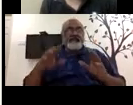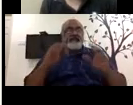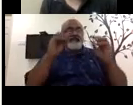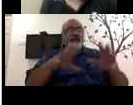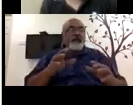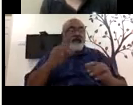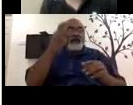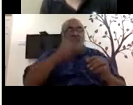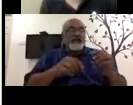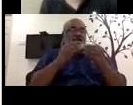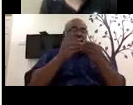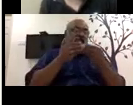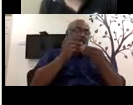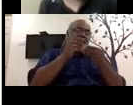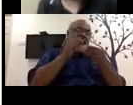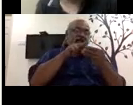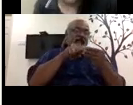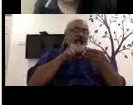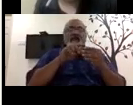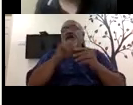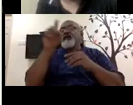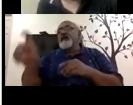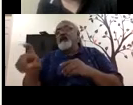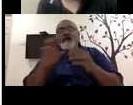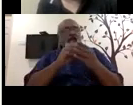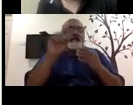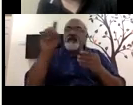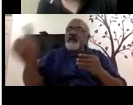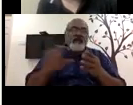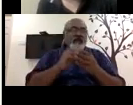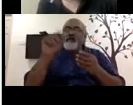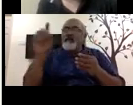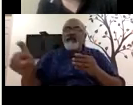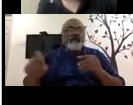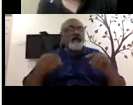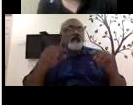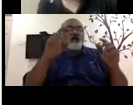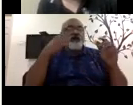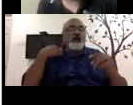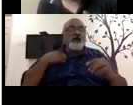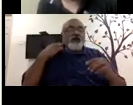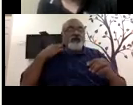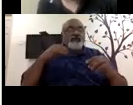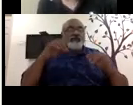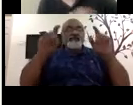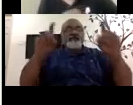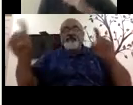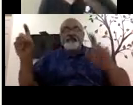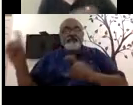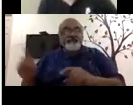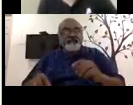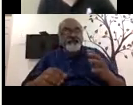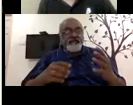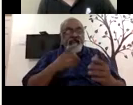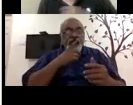person in the retail sector working with, on, uh, arranging, um, make the, you know, cloth people, the